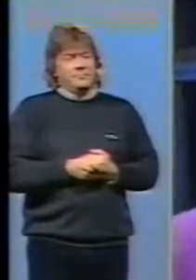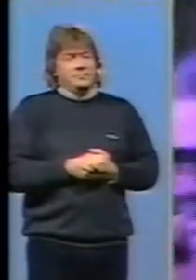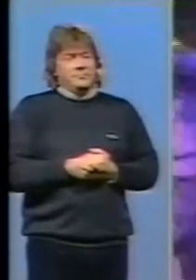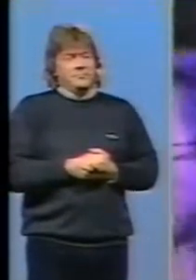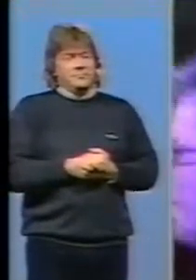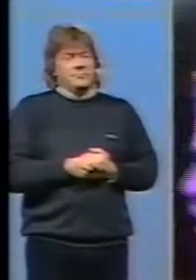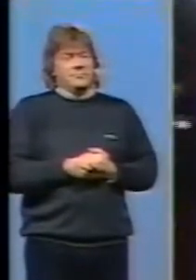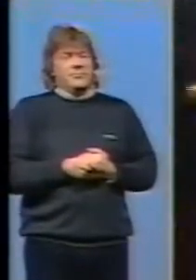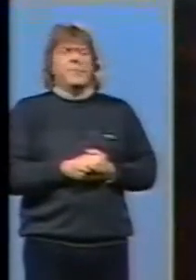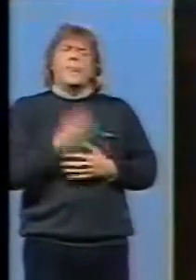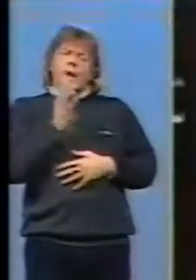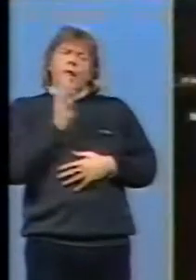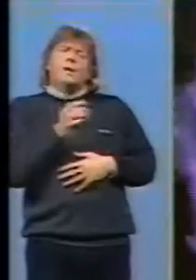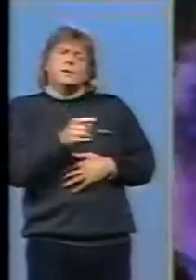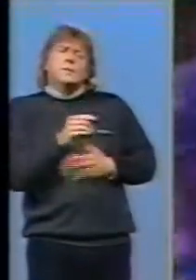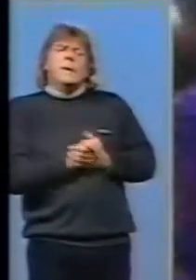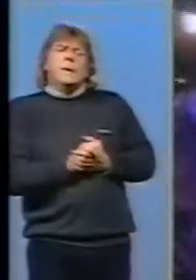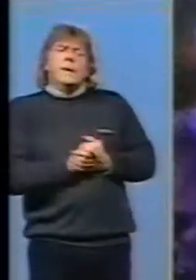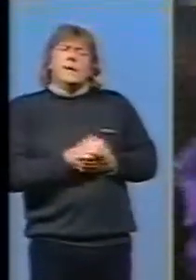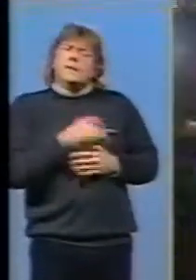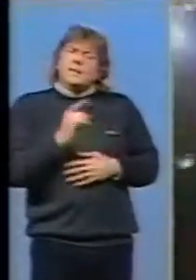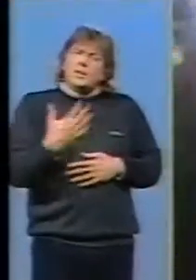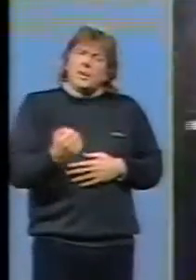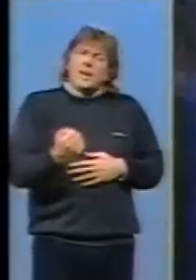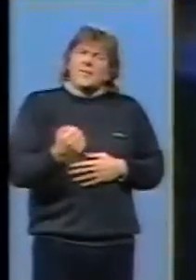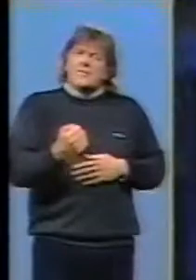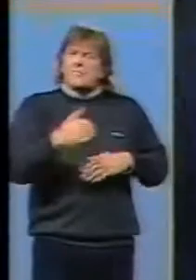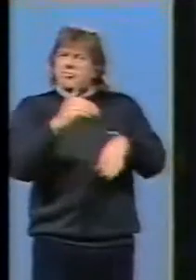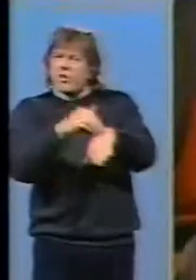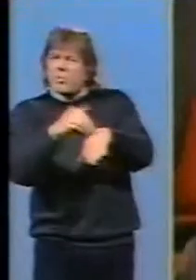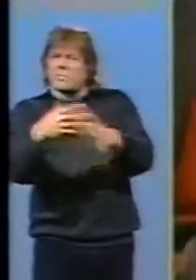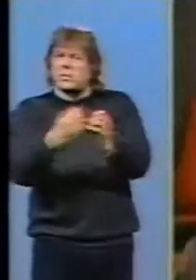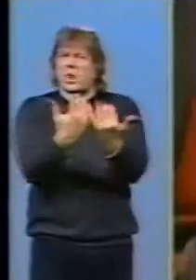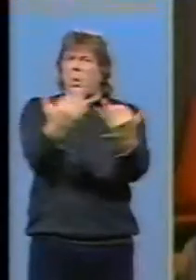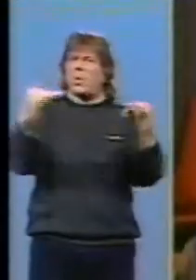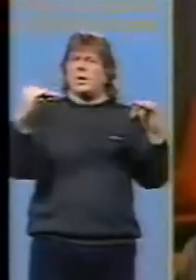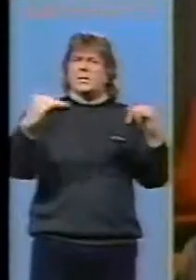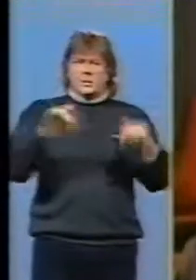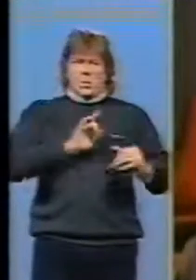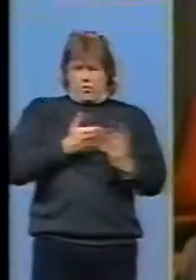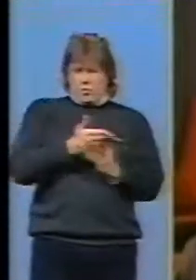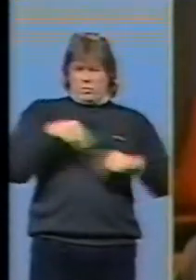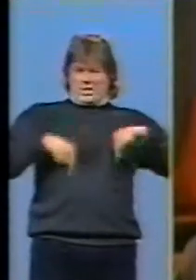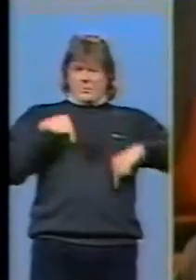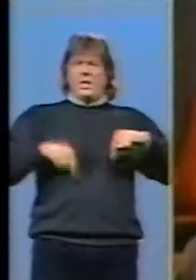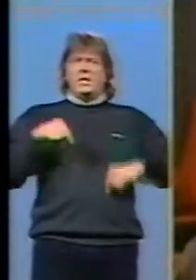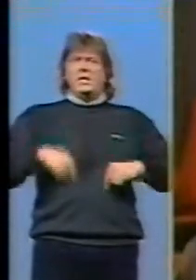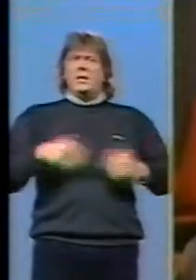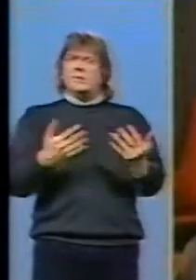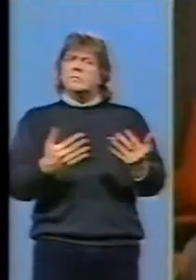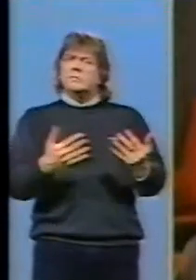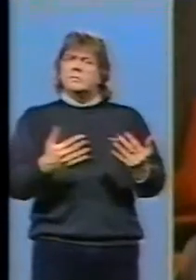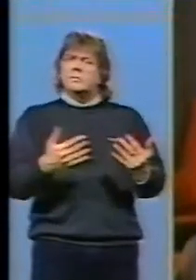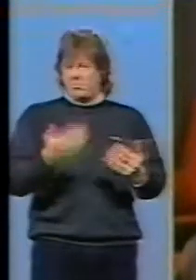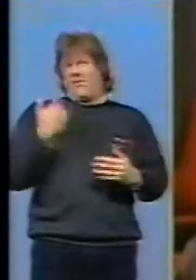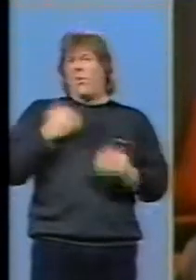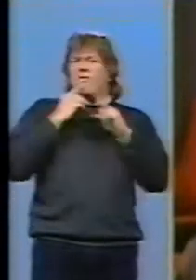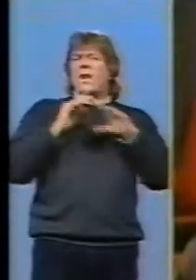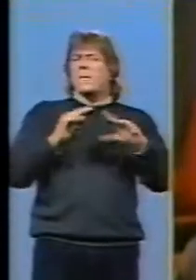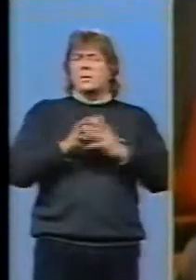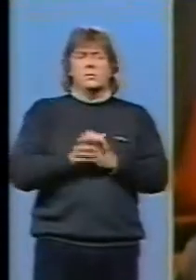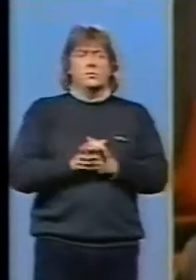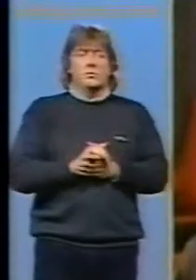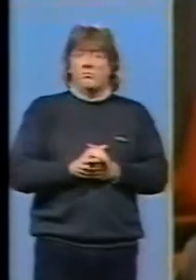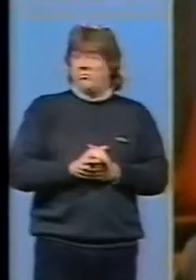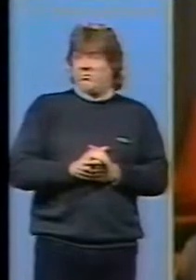did you come across any sort of stick from audiences you know, like being a disabled performer when you weren't as well known as you are now nah